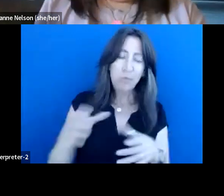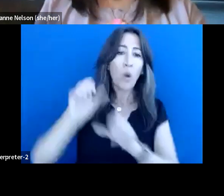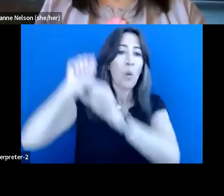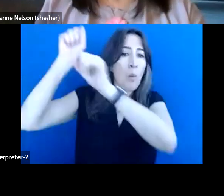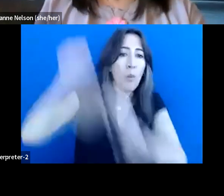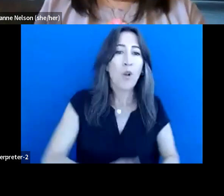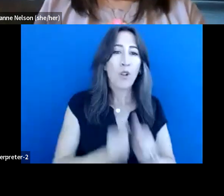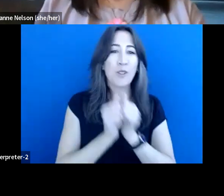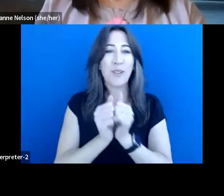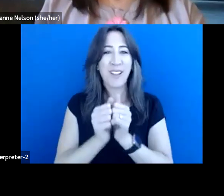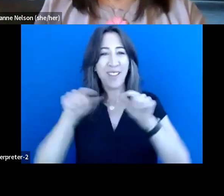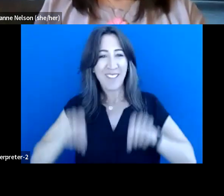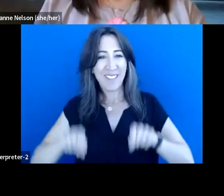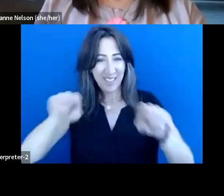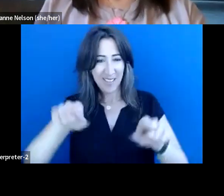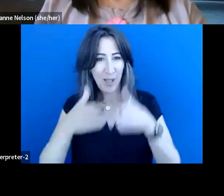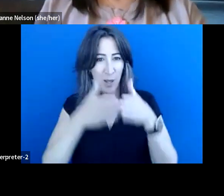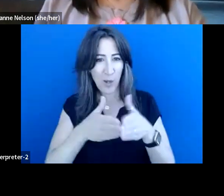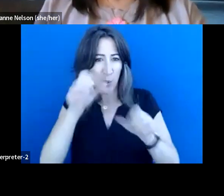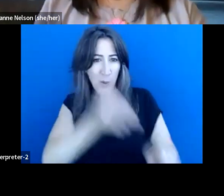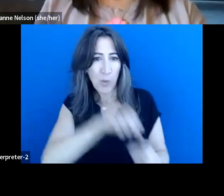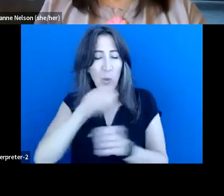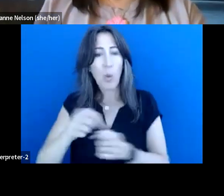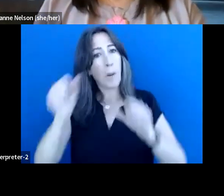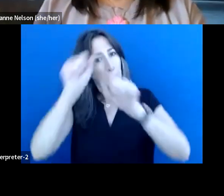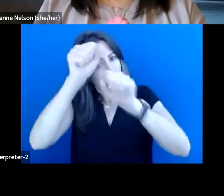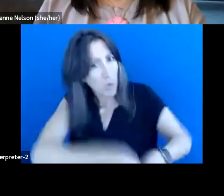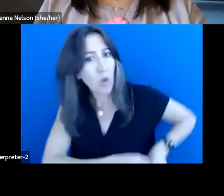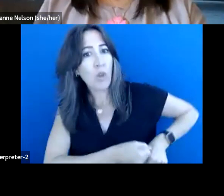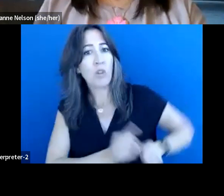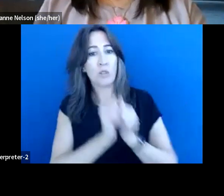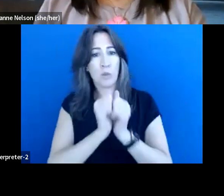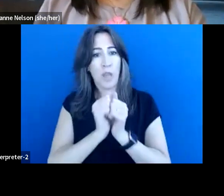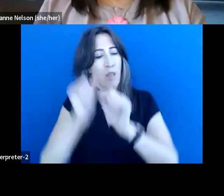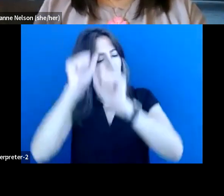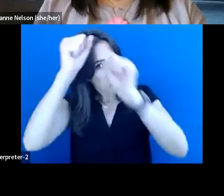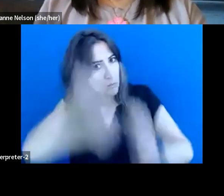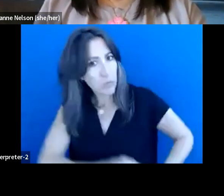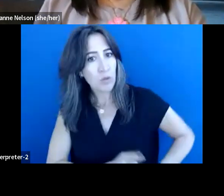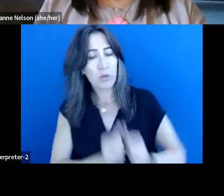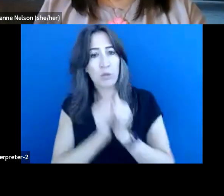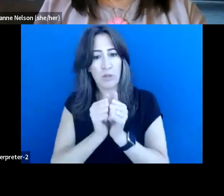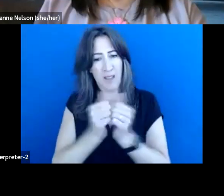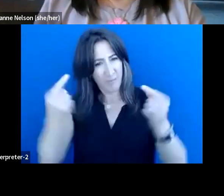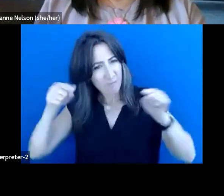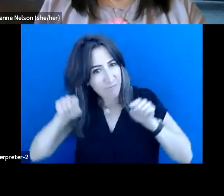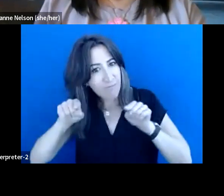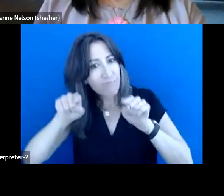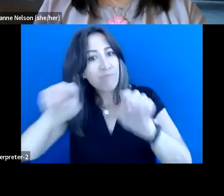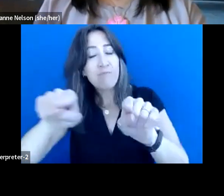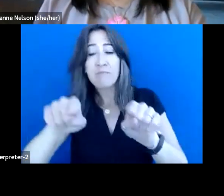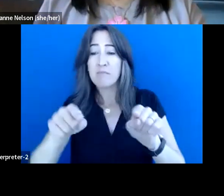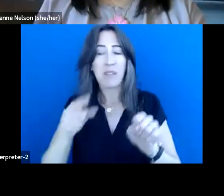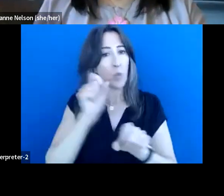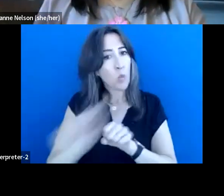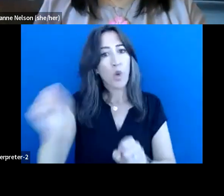canoe together and we have different opinions, you know, and we have to work together. And sometimes we're not comfortable and we have to